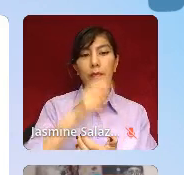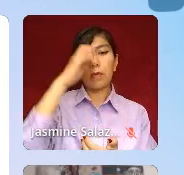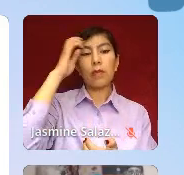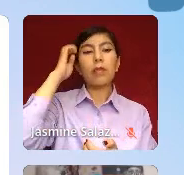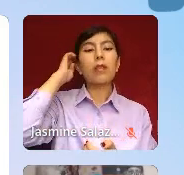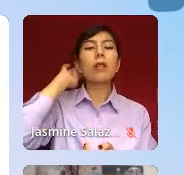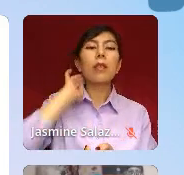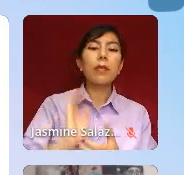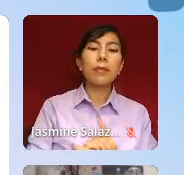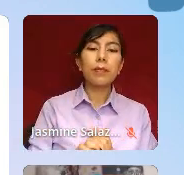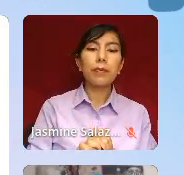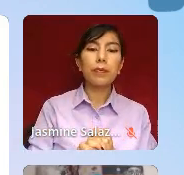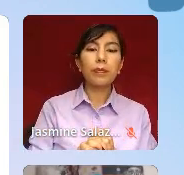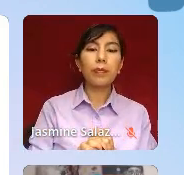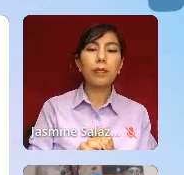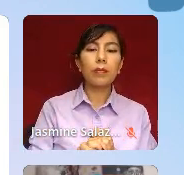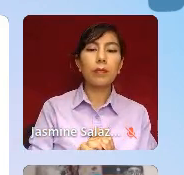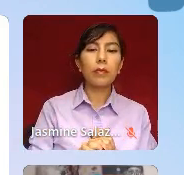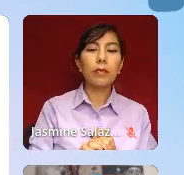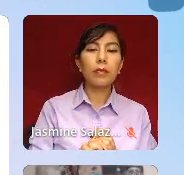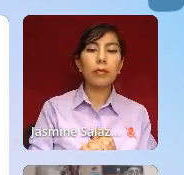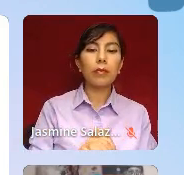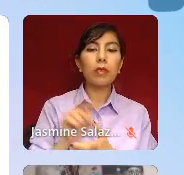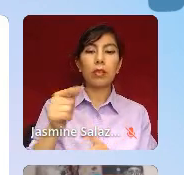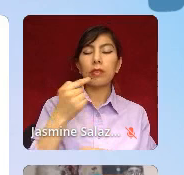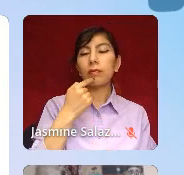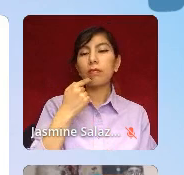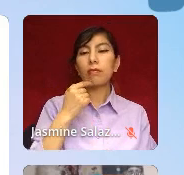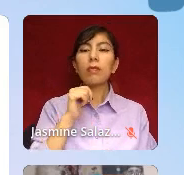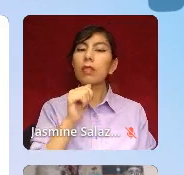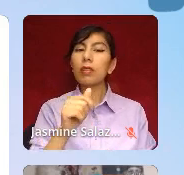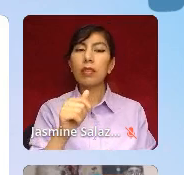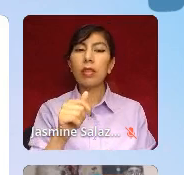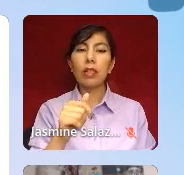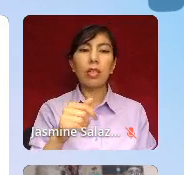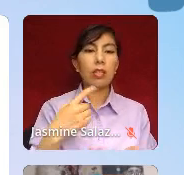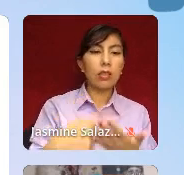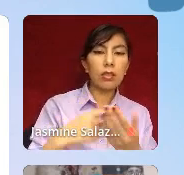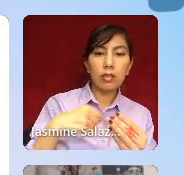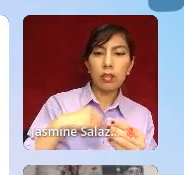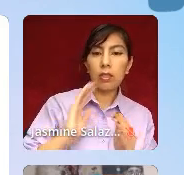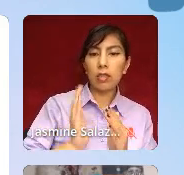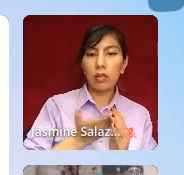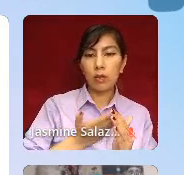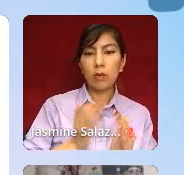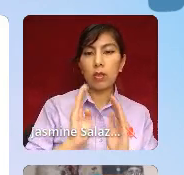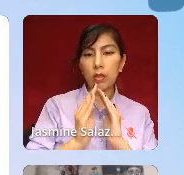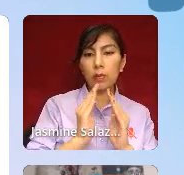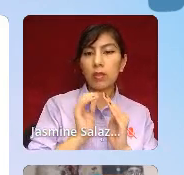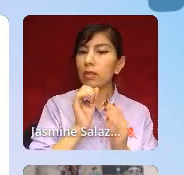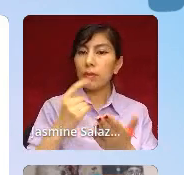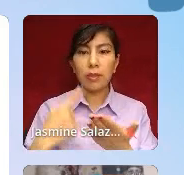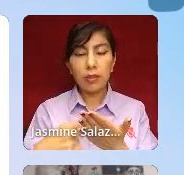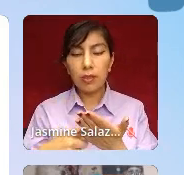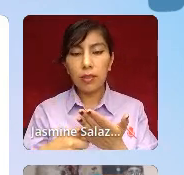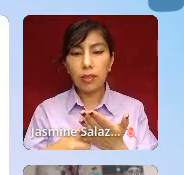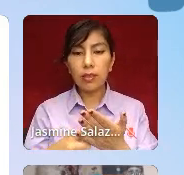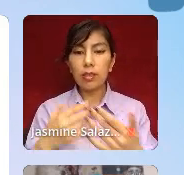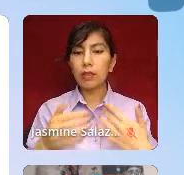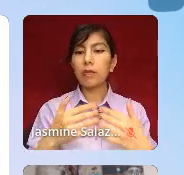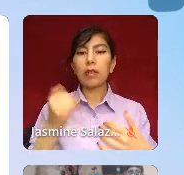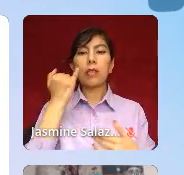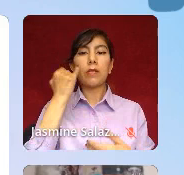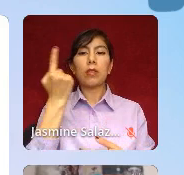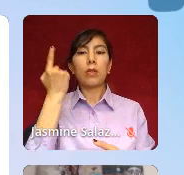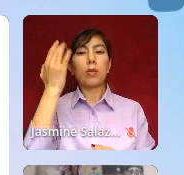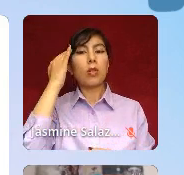and child protective services. And Ashley says, you know, it's not even talked about our community. It's not something being discussed. Even if someone knows a